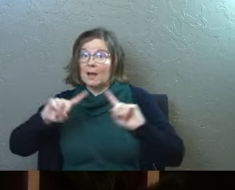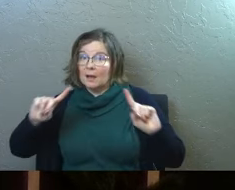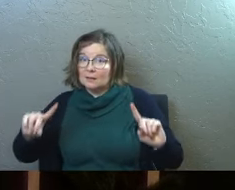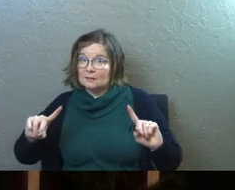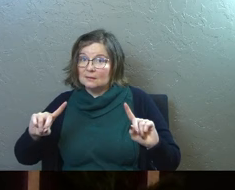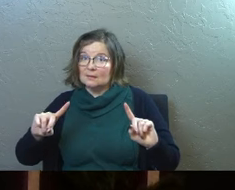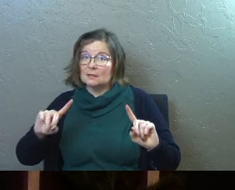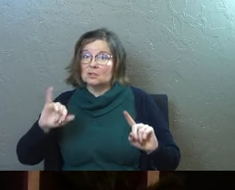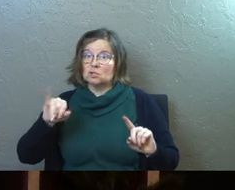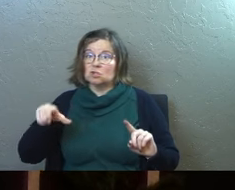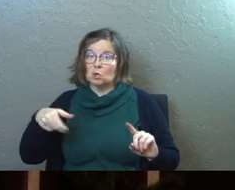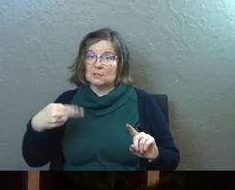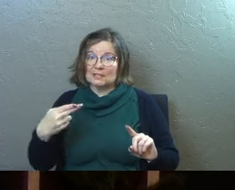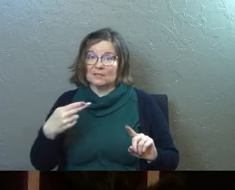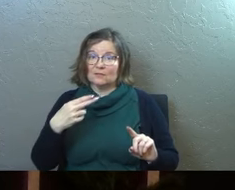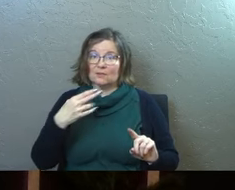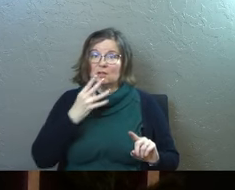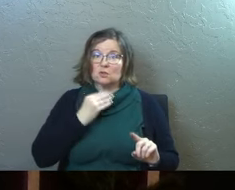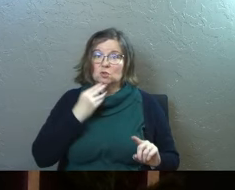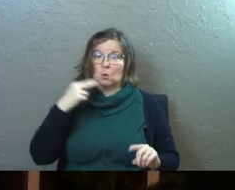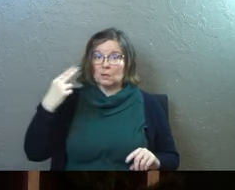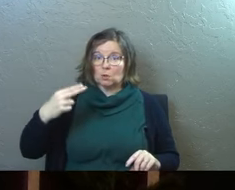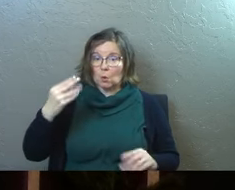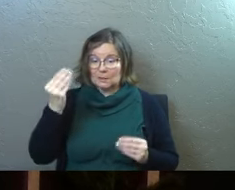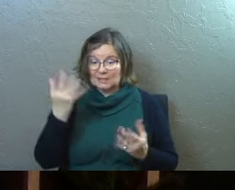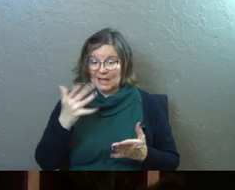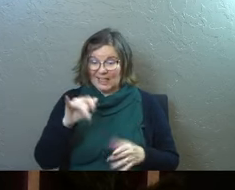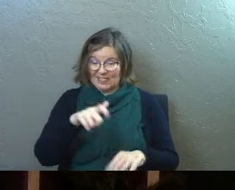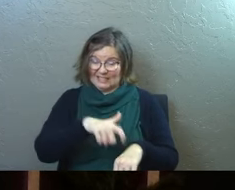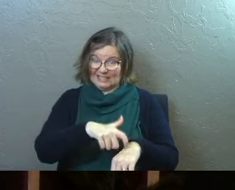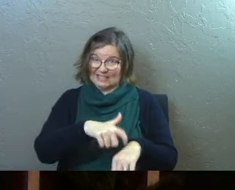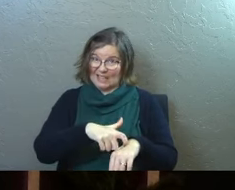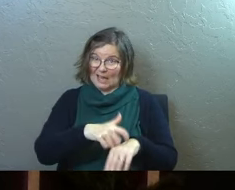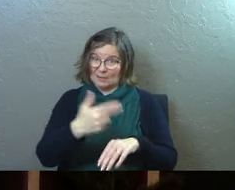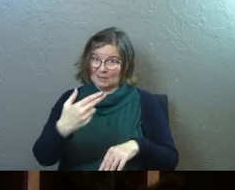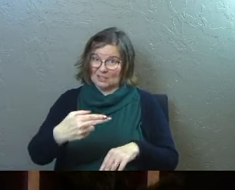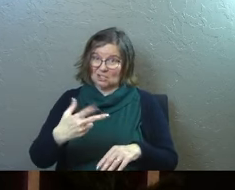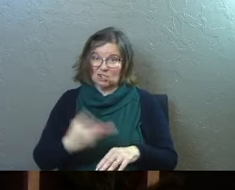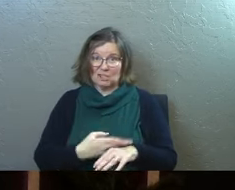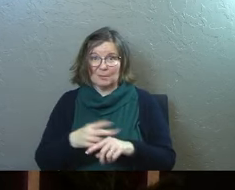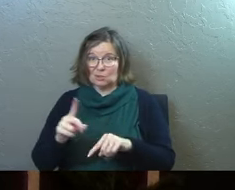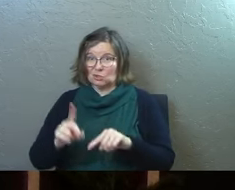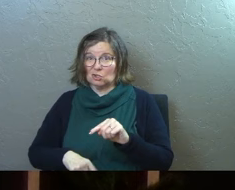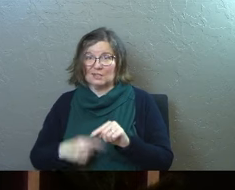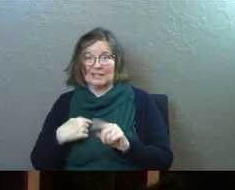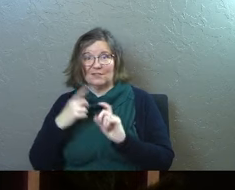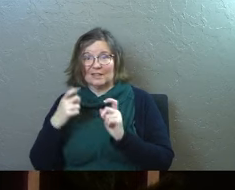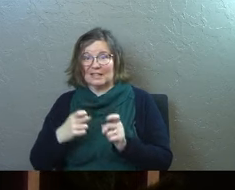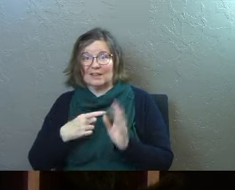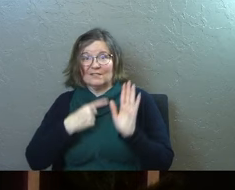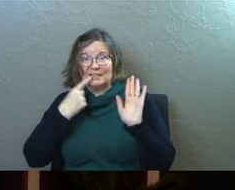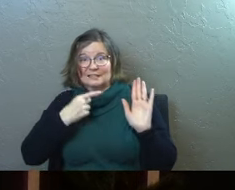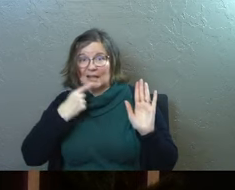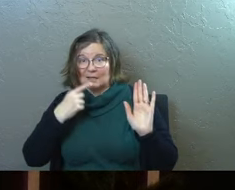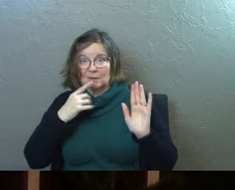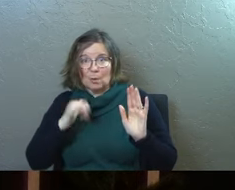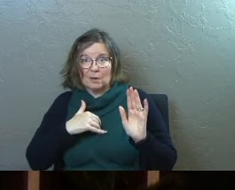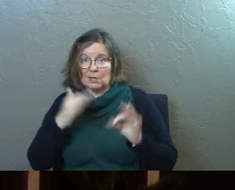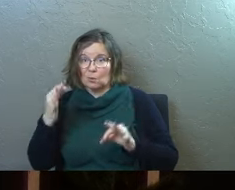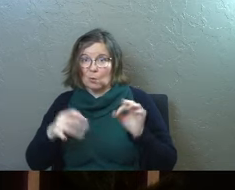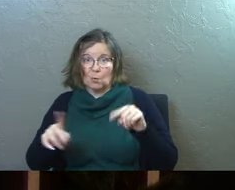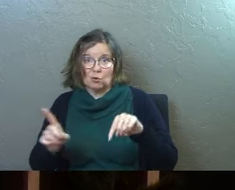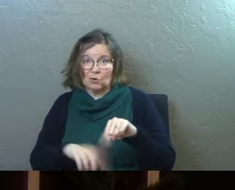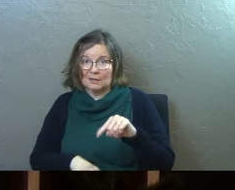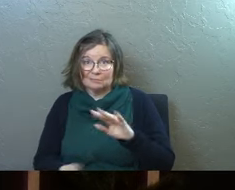But Josephus, the Jewish historian tells us that at this time shepherds could not even give testimony in court.